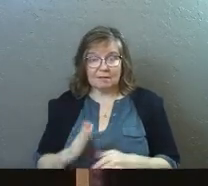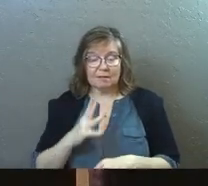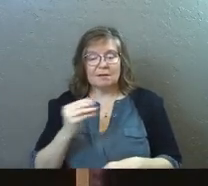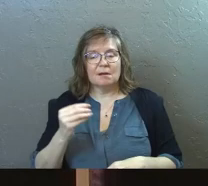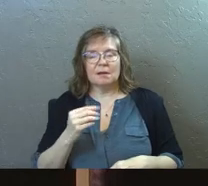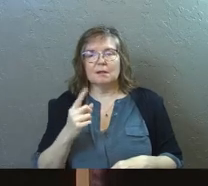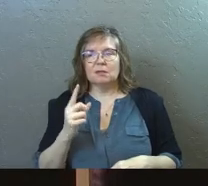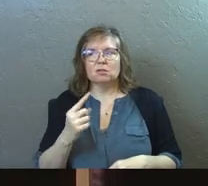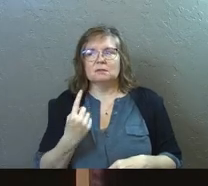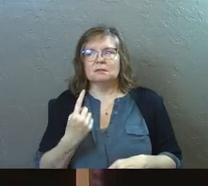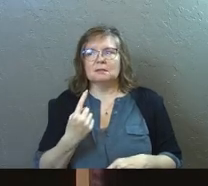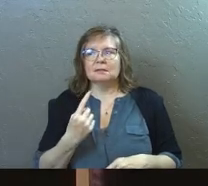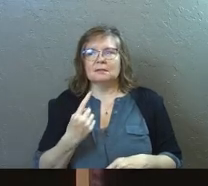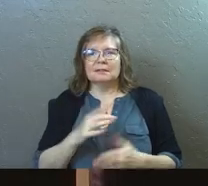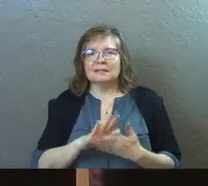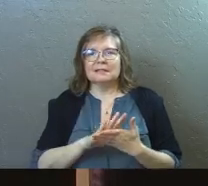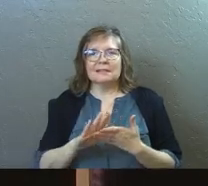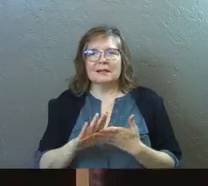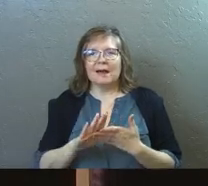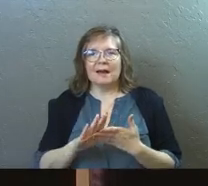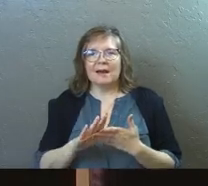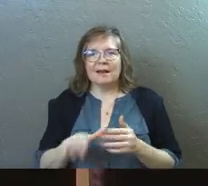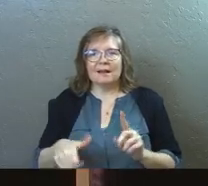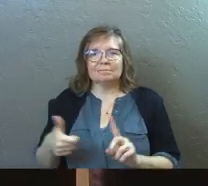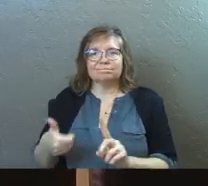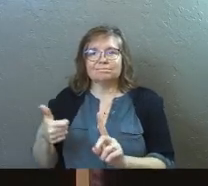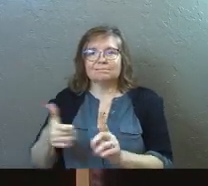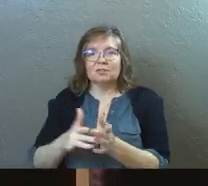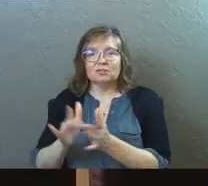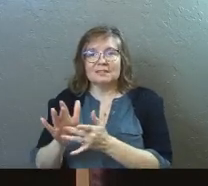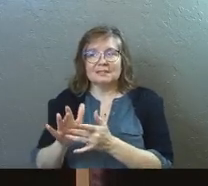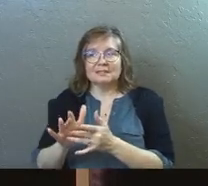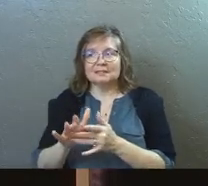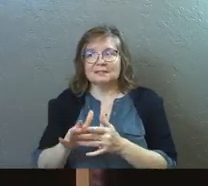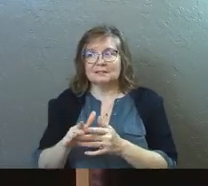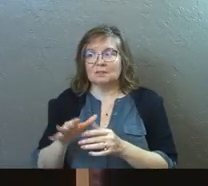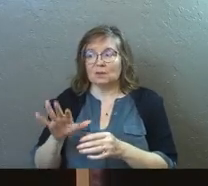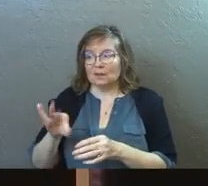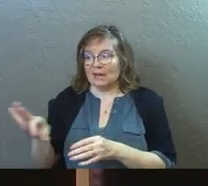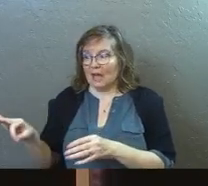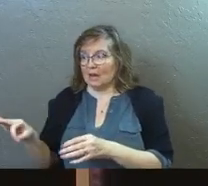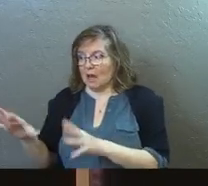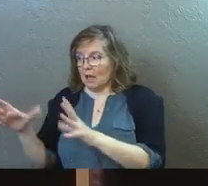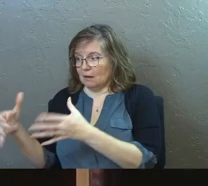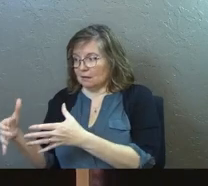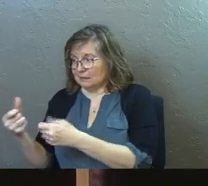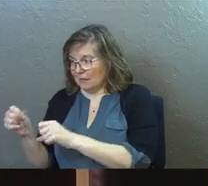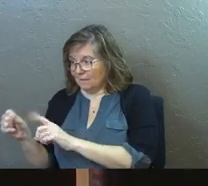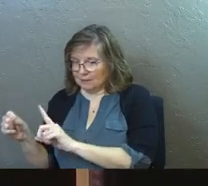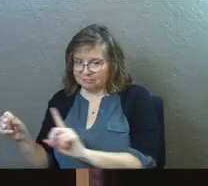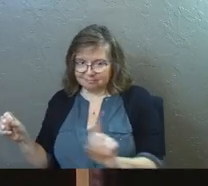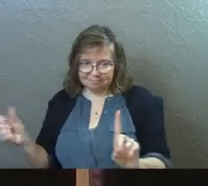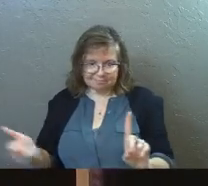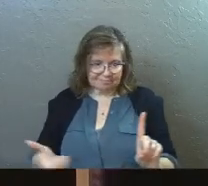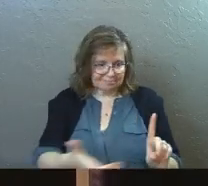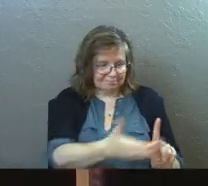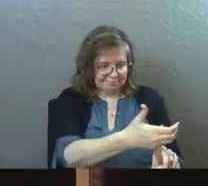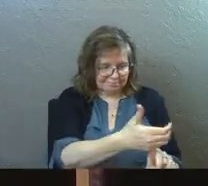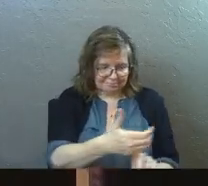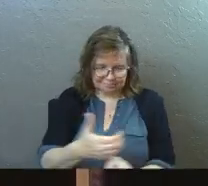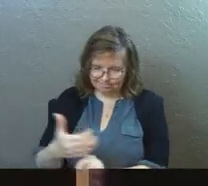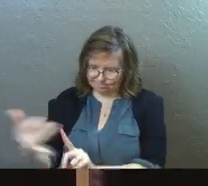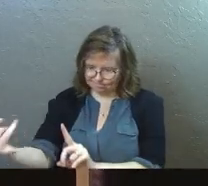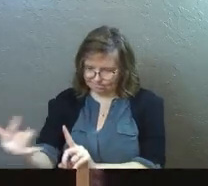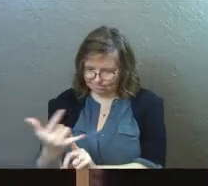And there's just, there's just this kind pursuit of Jesus leaving the 99 and going after the one who's having a difficult